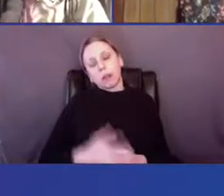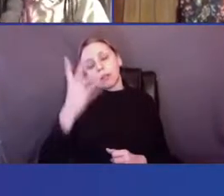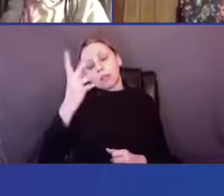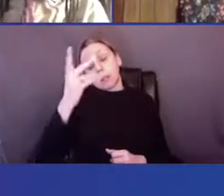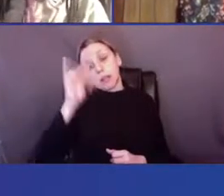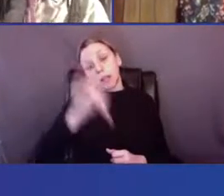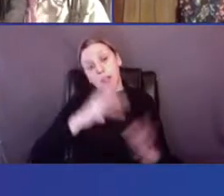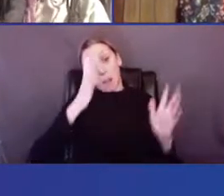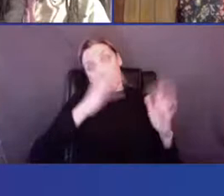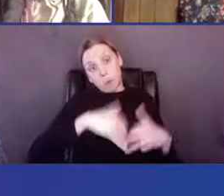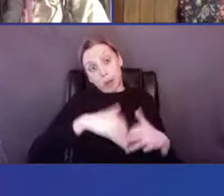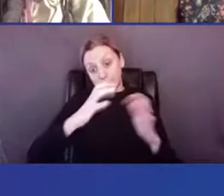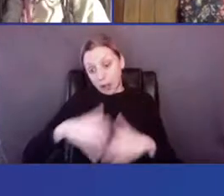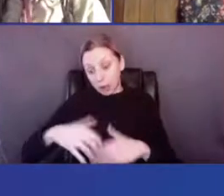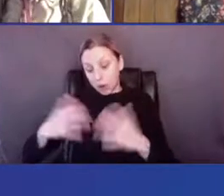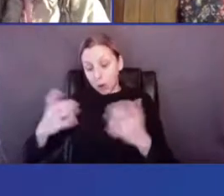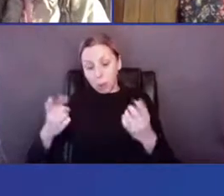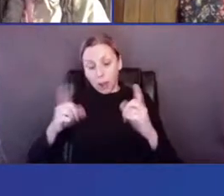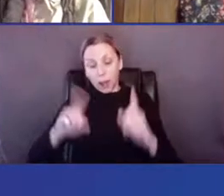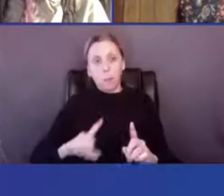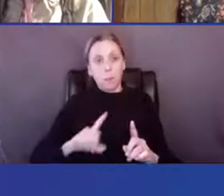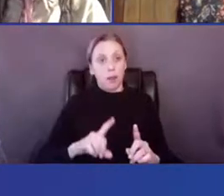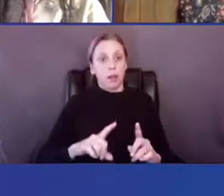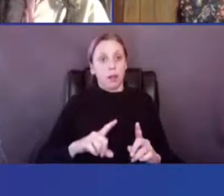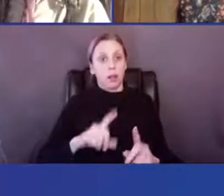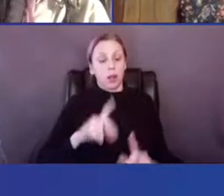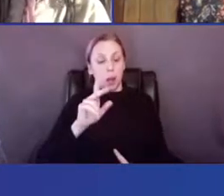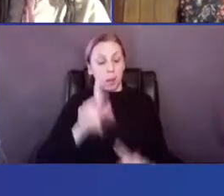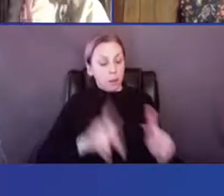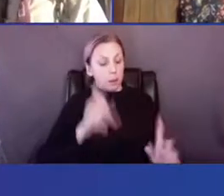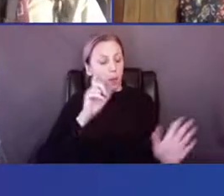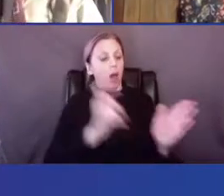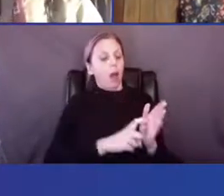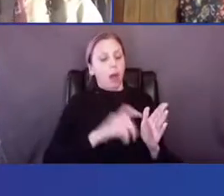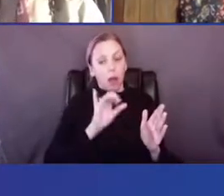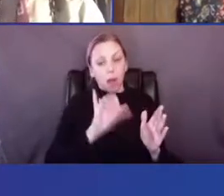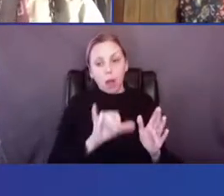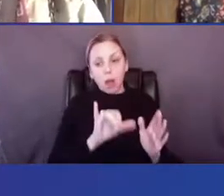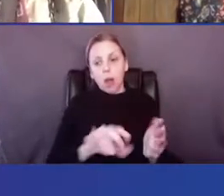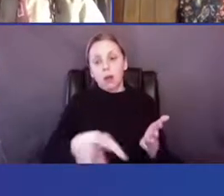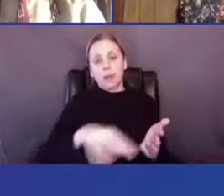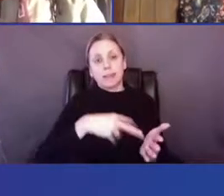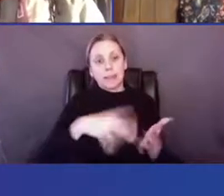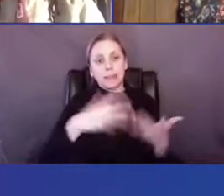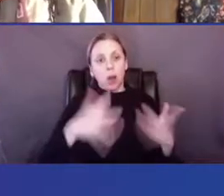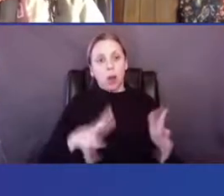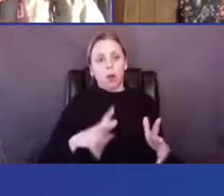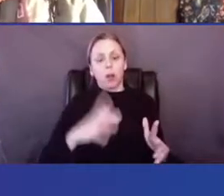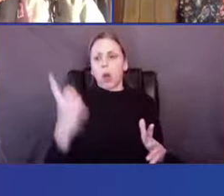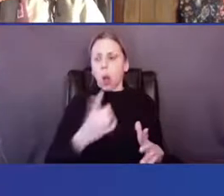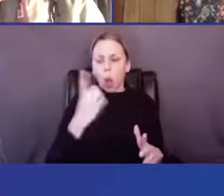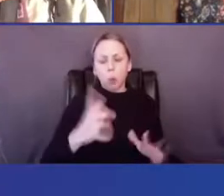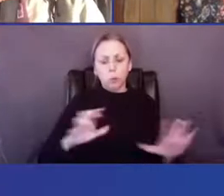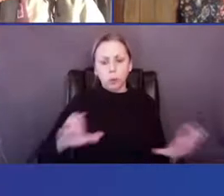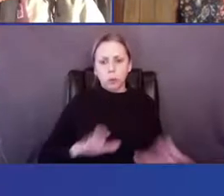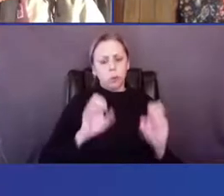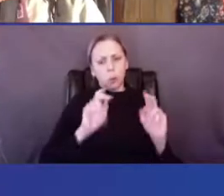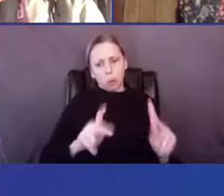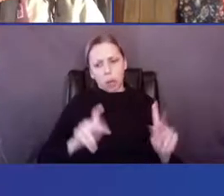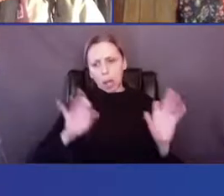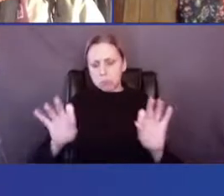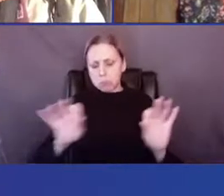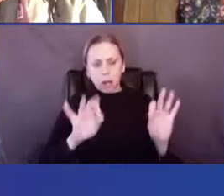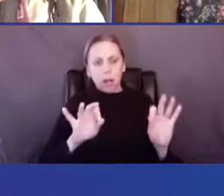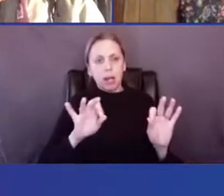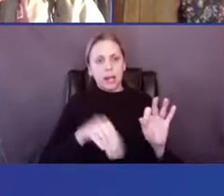open the number of contexts where people were beginning to recognize that dance was already always thriving differently and